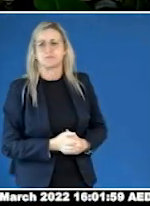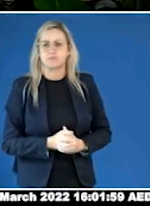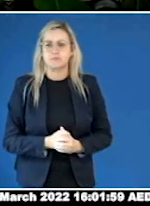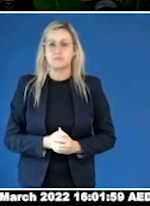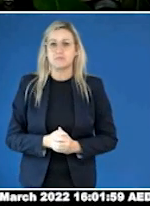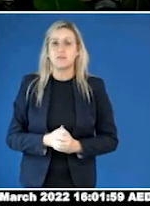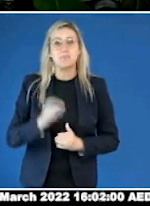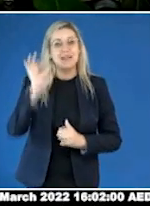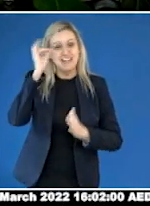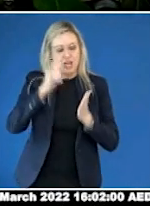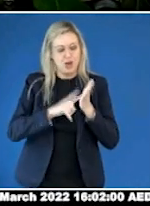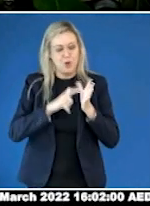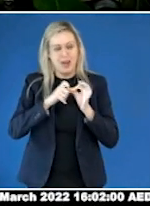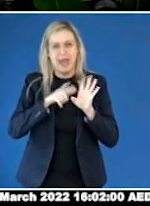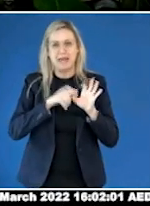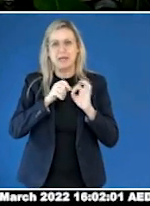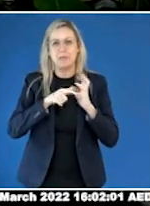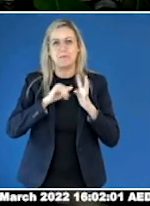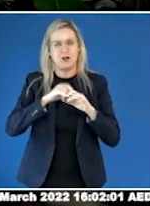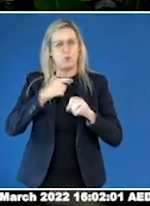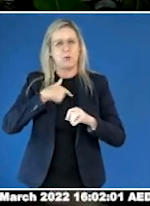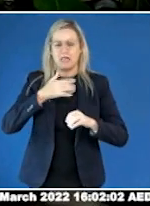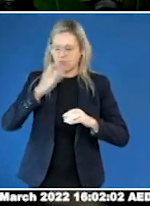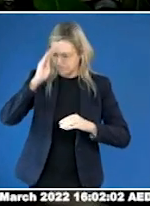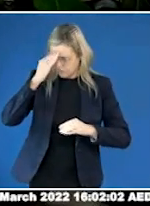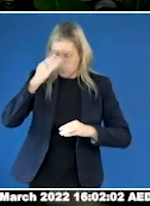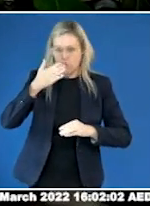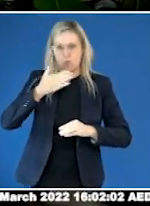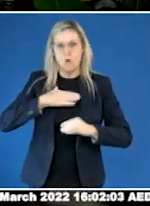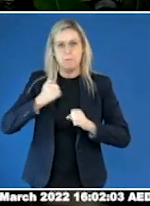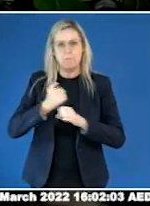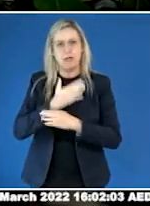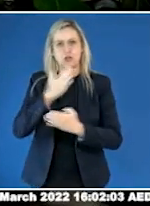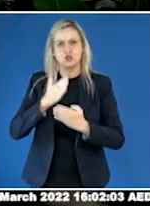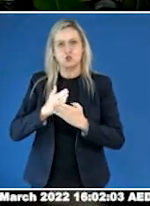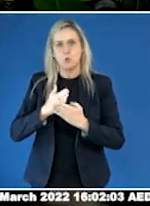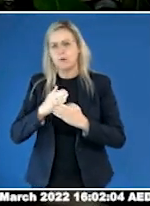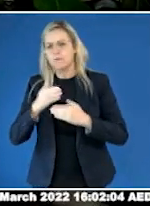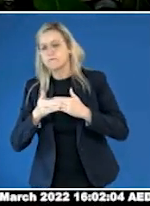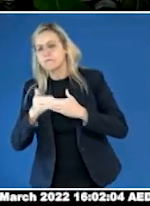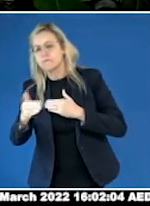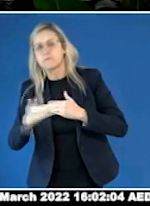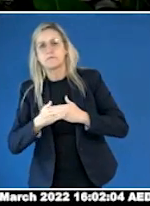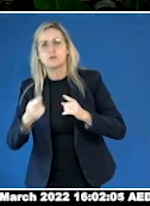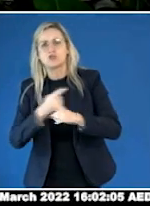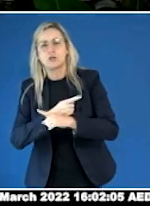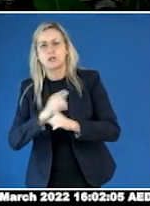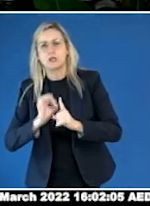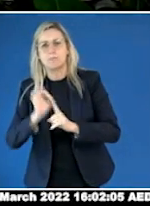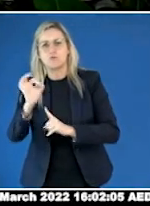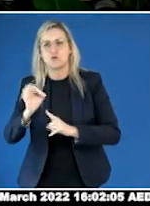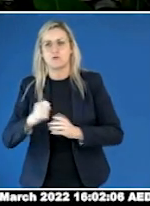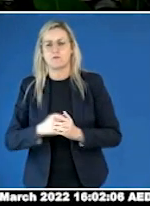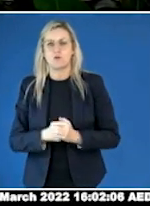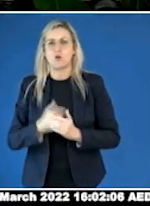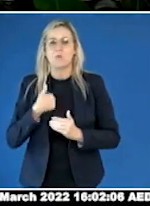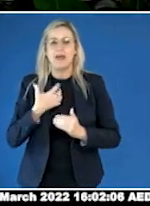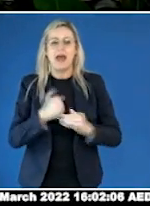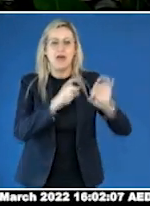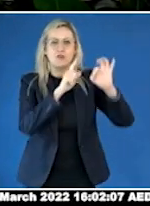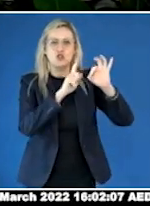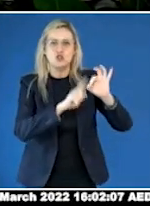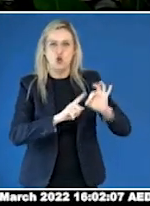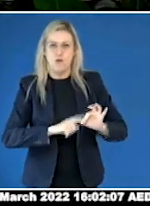Yellow Ladybugs is committed to changing the system and we decided to have a survey to better understand our